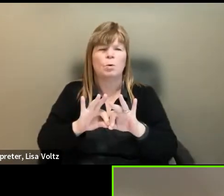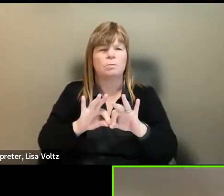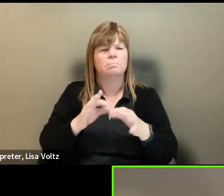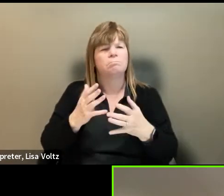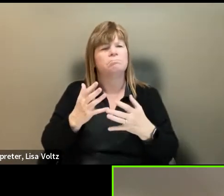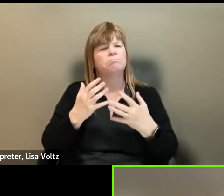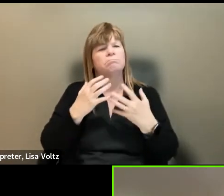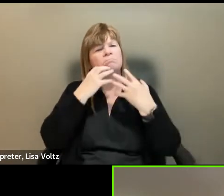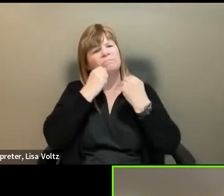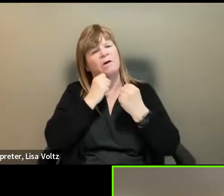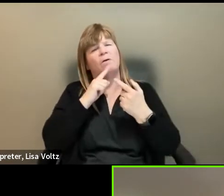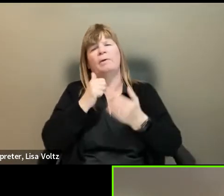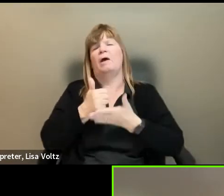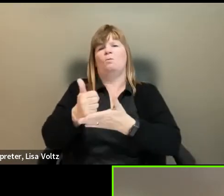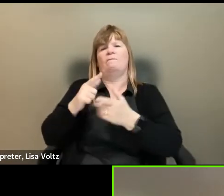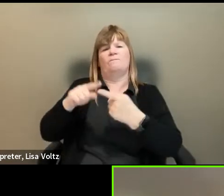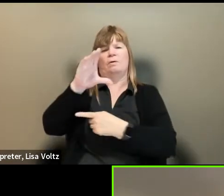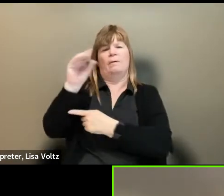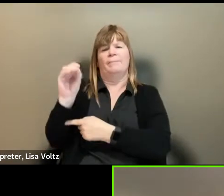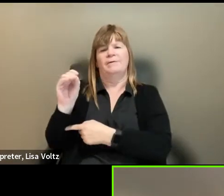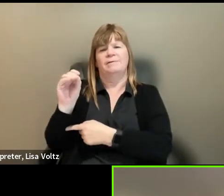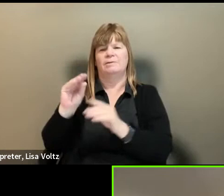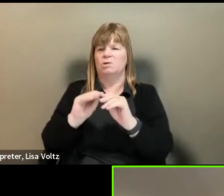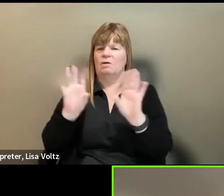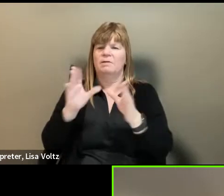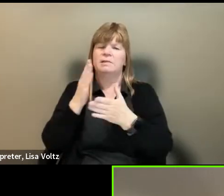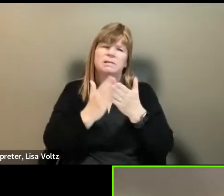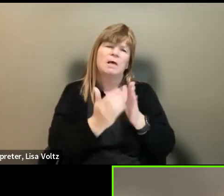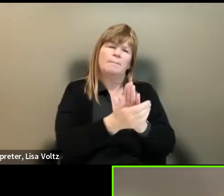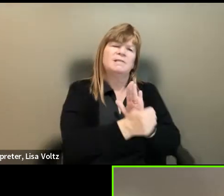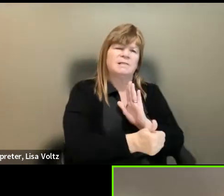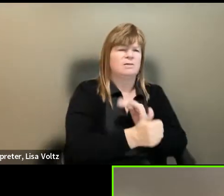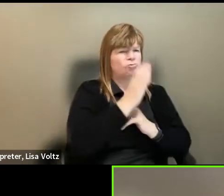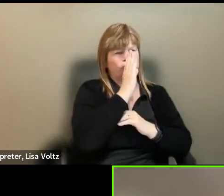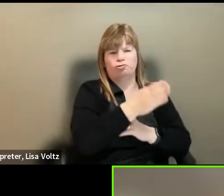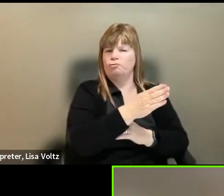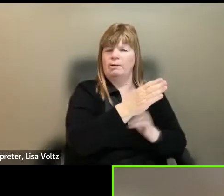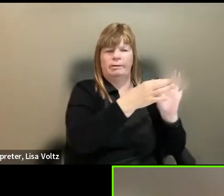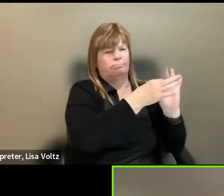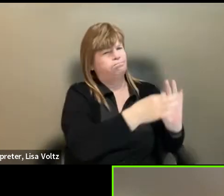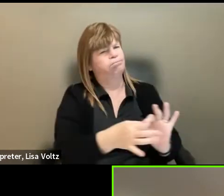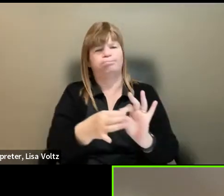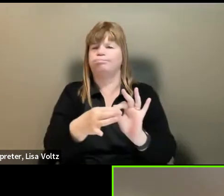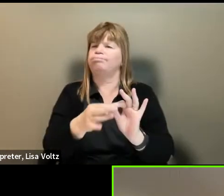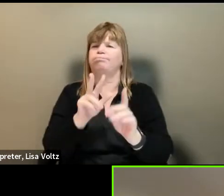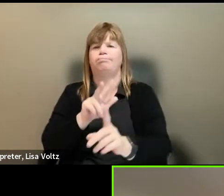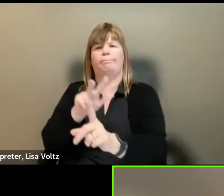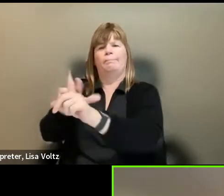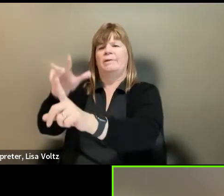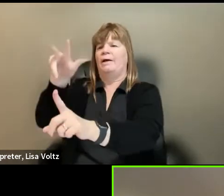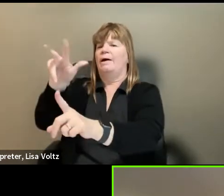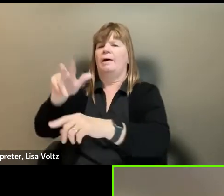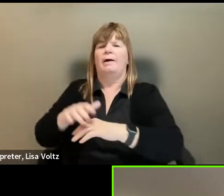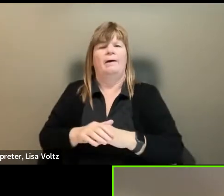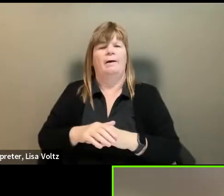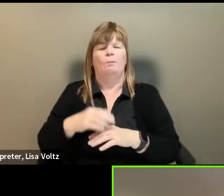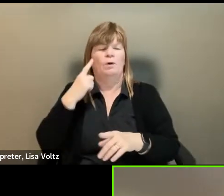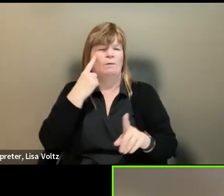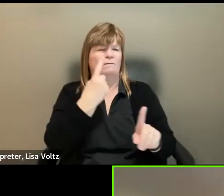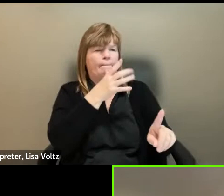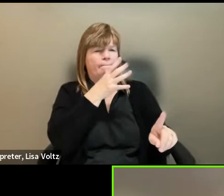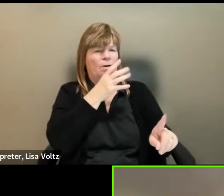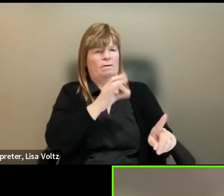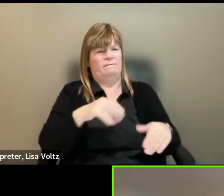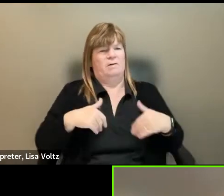helpful for employers. Um, so obviously there are some skills that would directly translate. Um, we have heard from a mom of